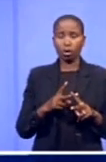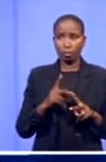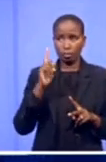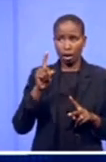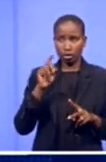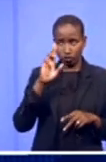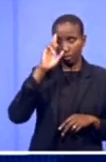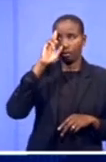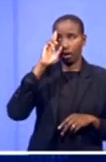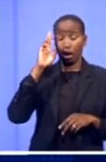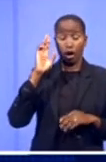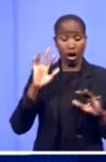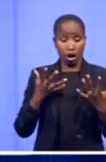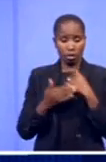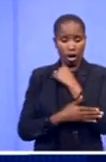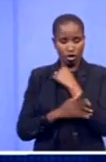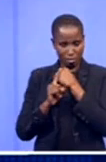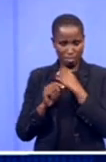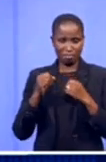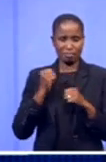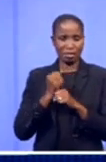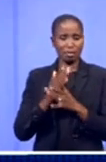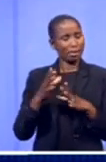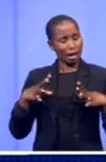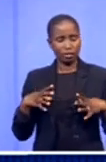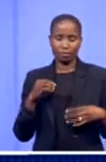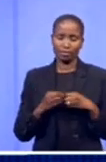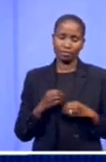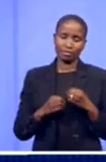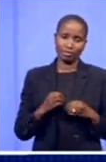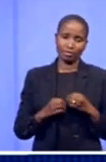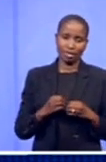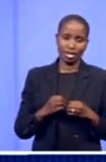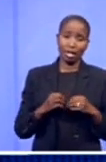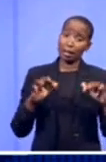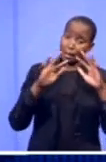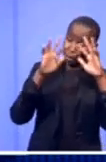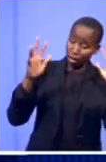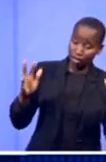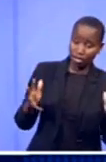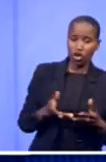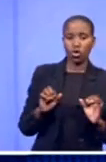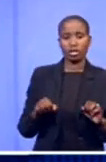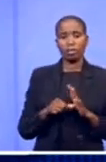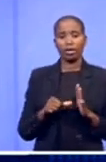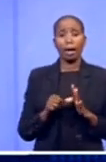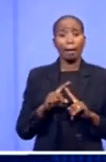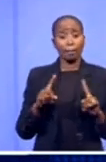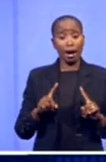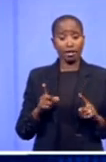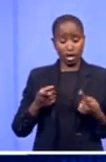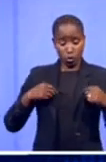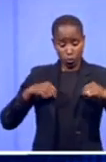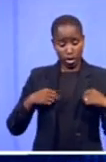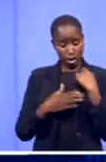that foreign investment plays. Globalization is important, but one also has to have a certain degree of self-sufficiency. So we will be